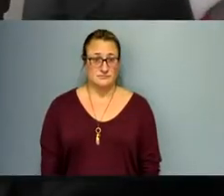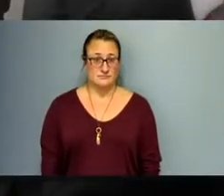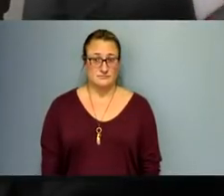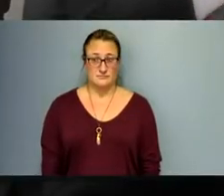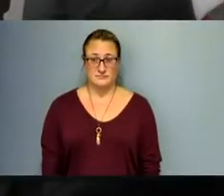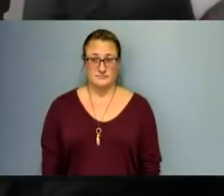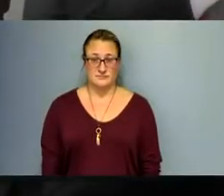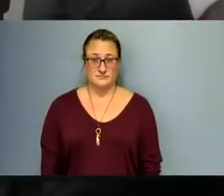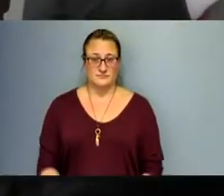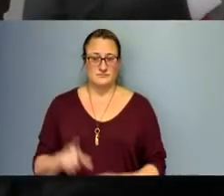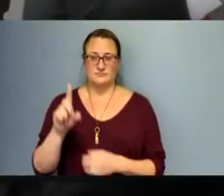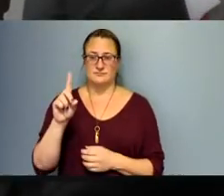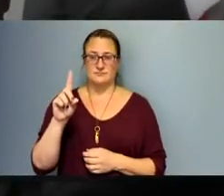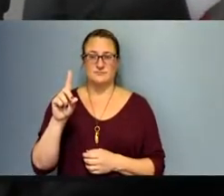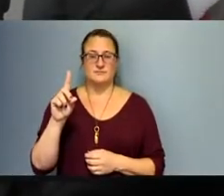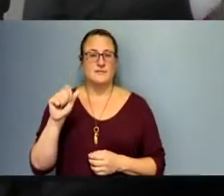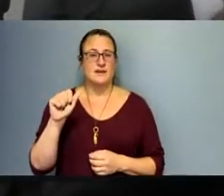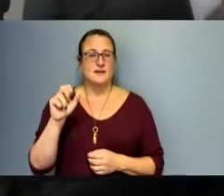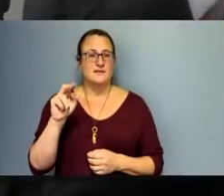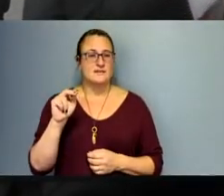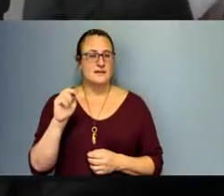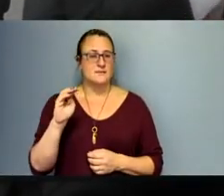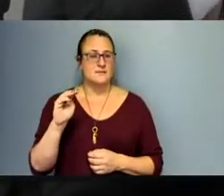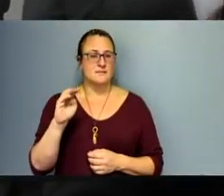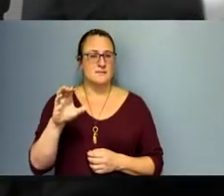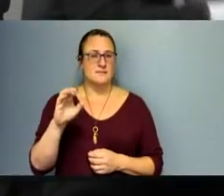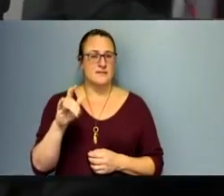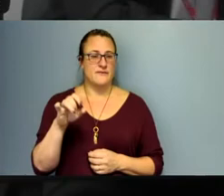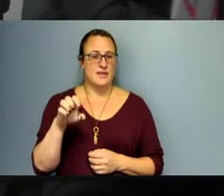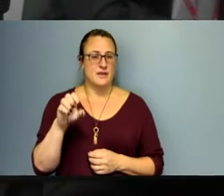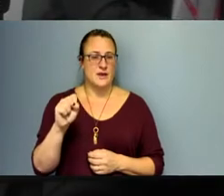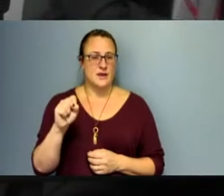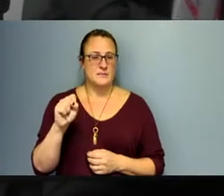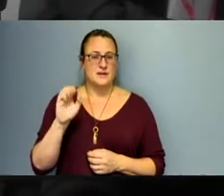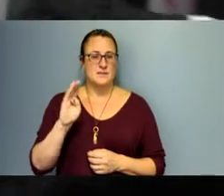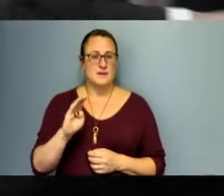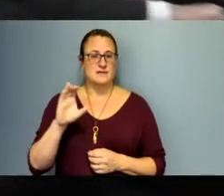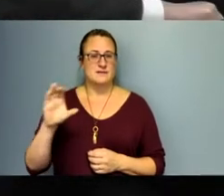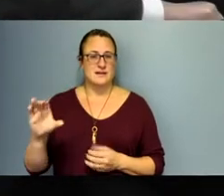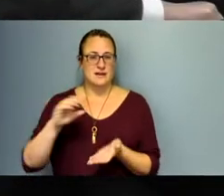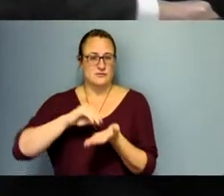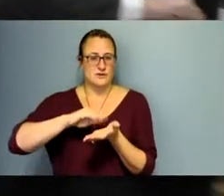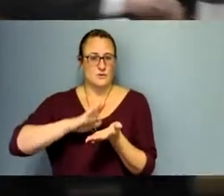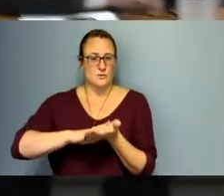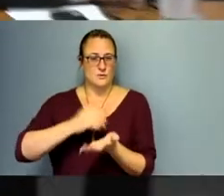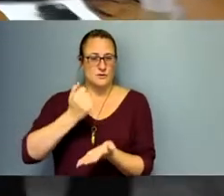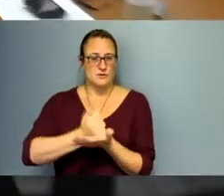Good morning. I'm Diane McPhilips. I'm a Bucks County recorder of deeds. . . . I'm your